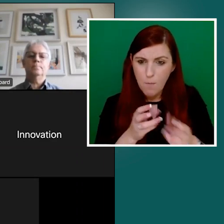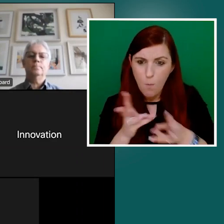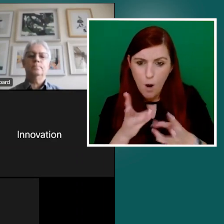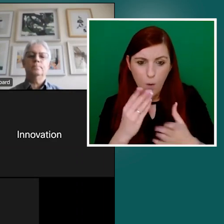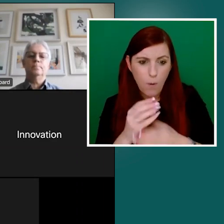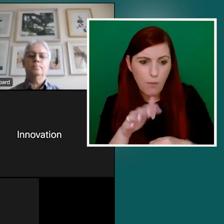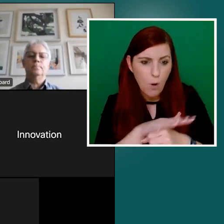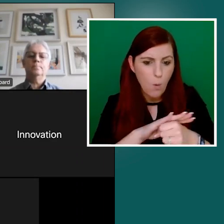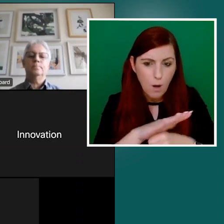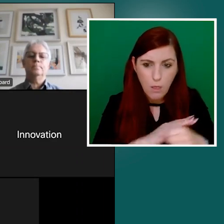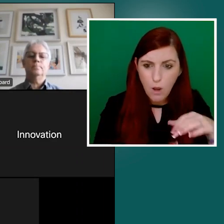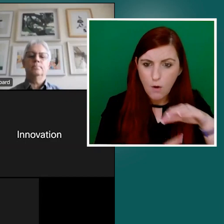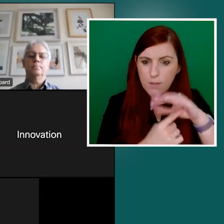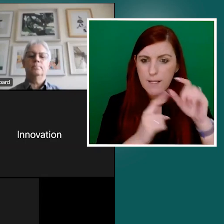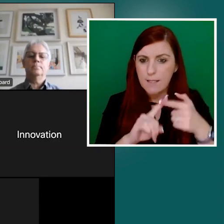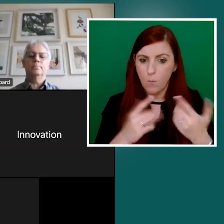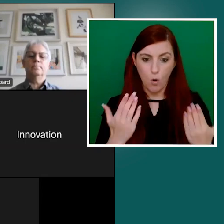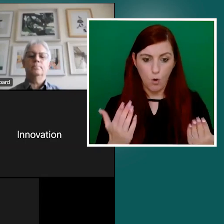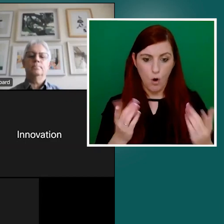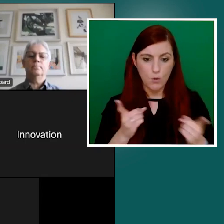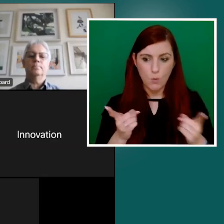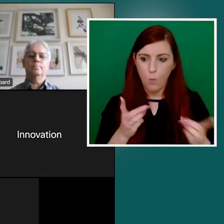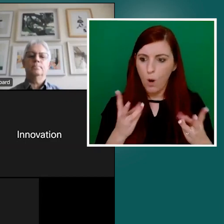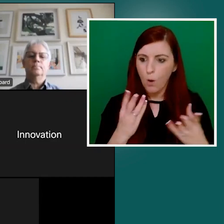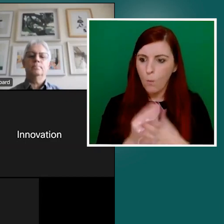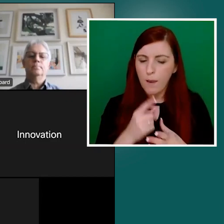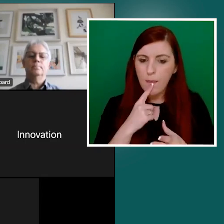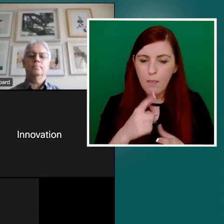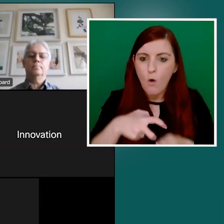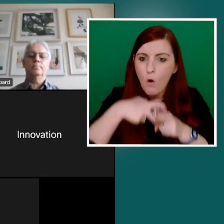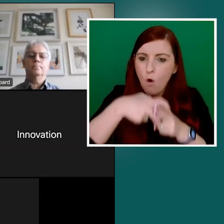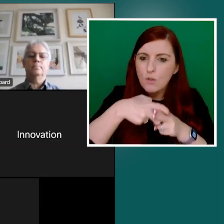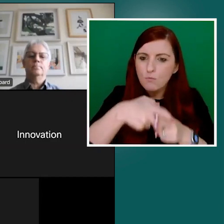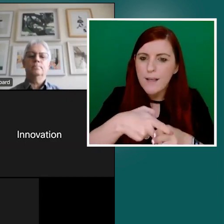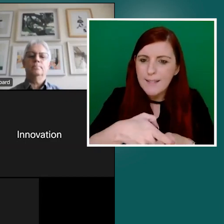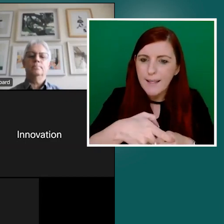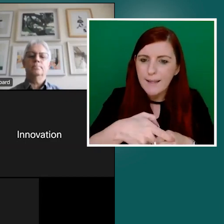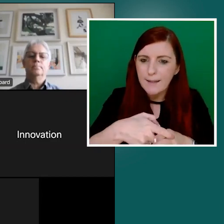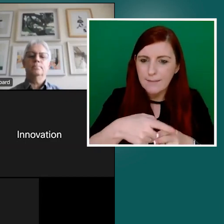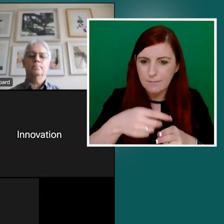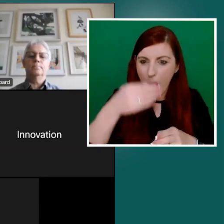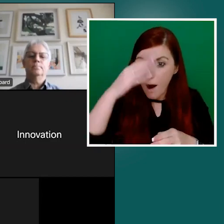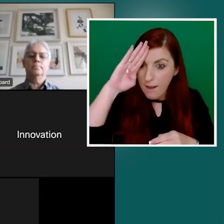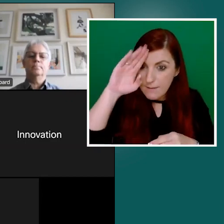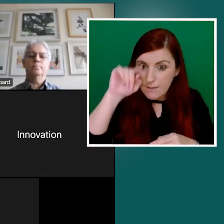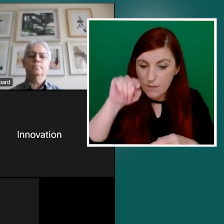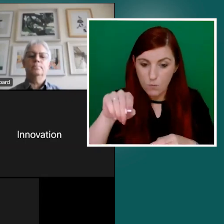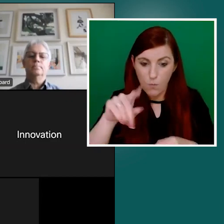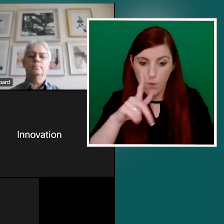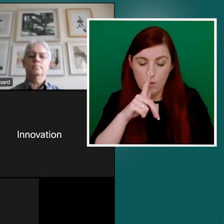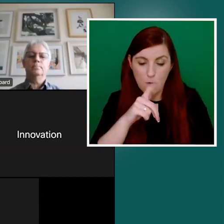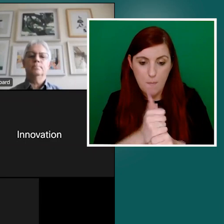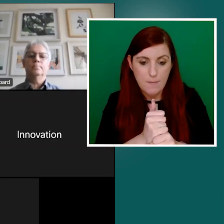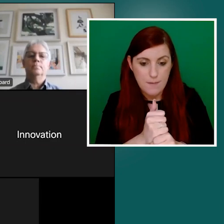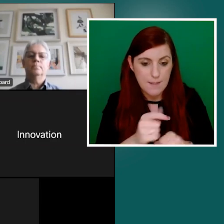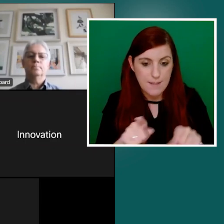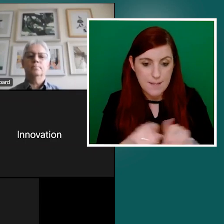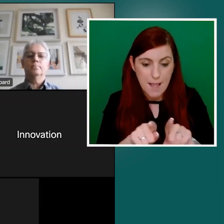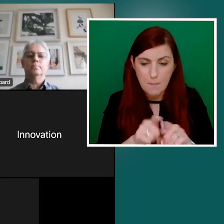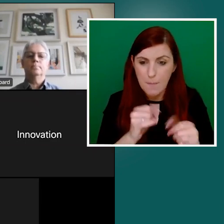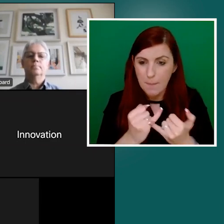currently doing some work with the Horse Racing Ireland in terms of just once again, because there's a huge amount of kind of